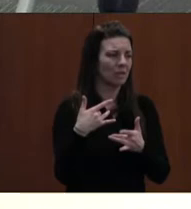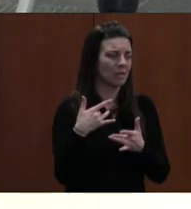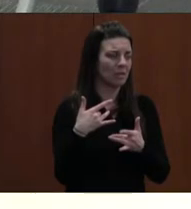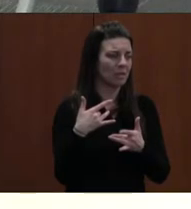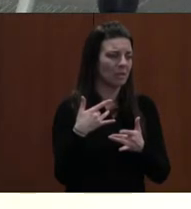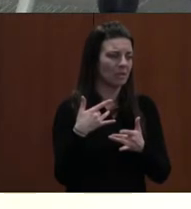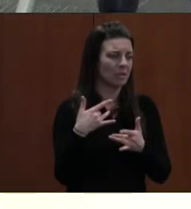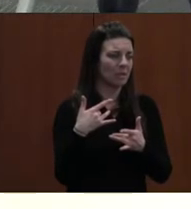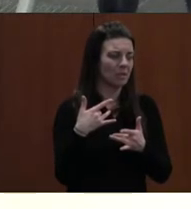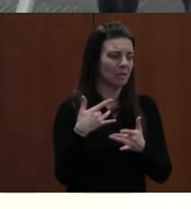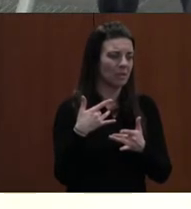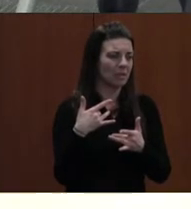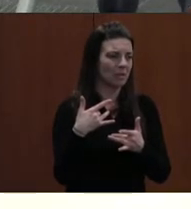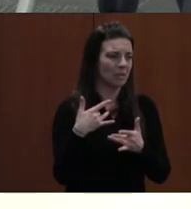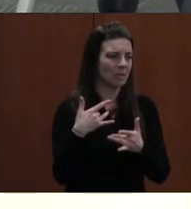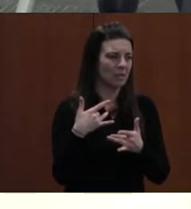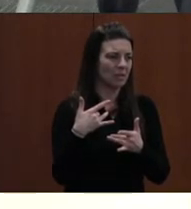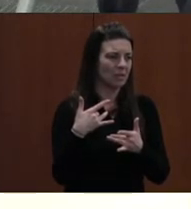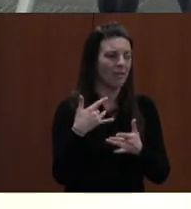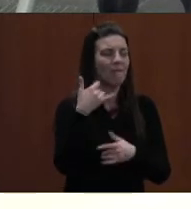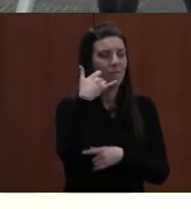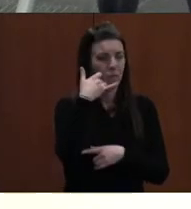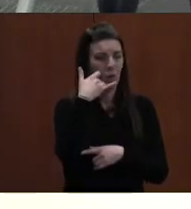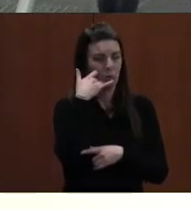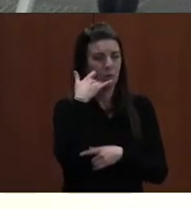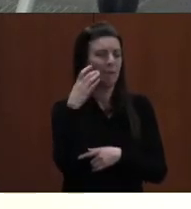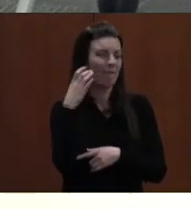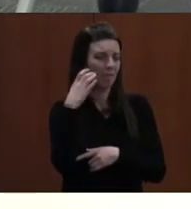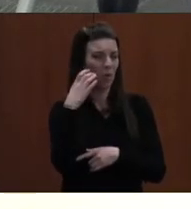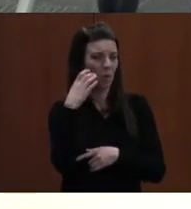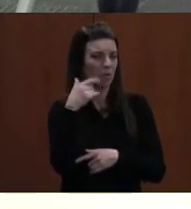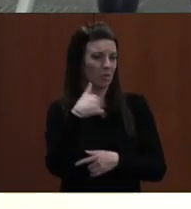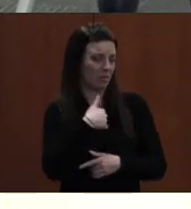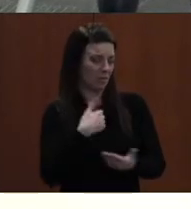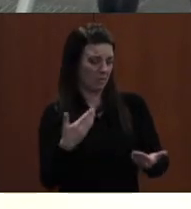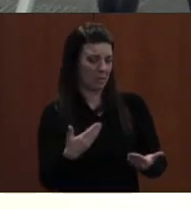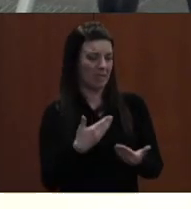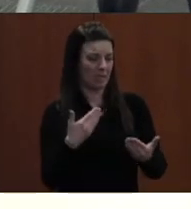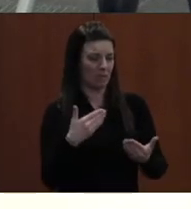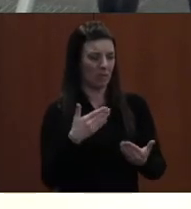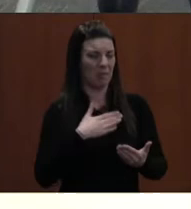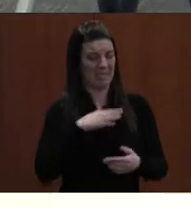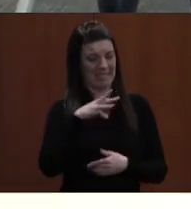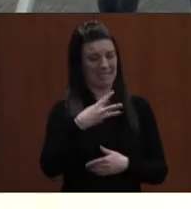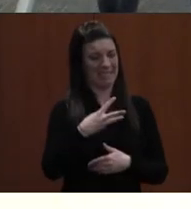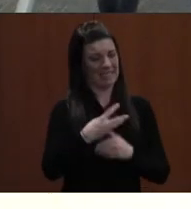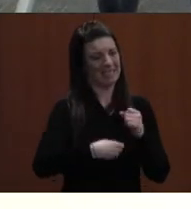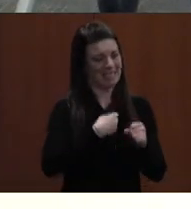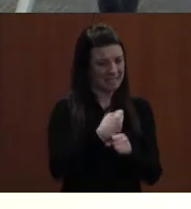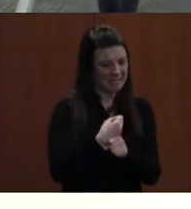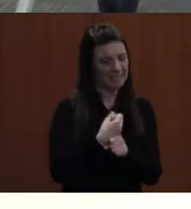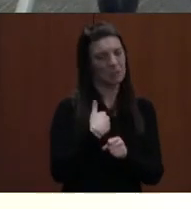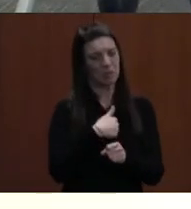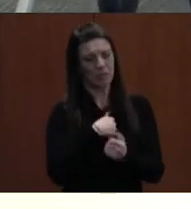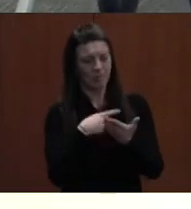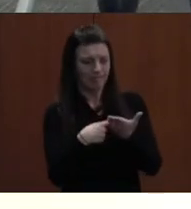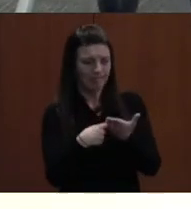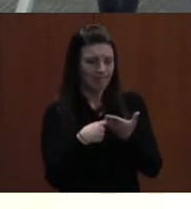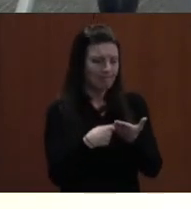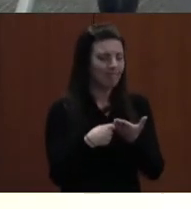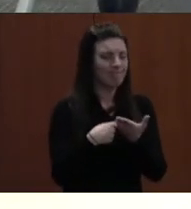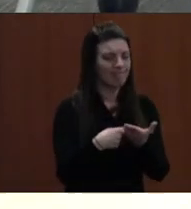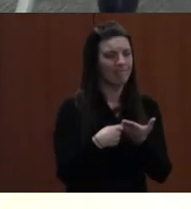and out. I've been in Washington County. This is my sixth year. And we've had conversations back and forth about this or that.